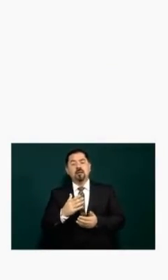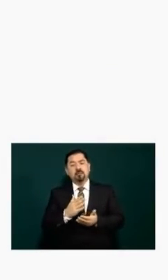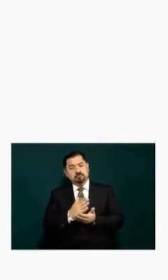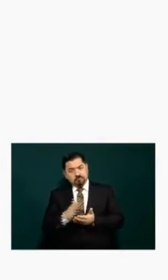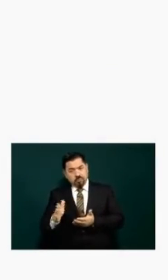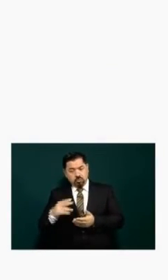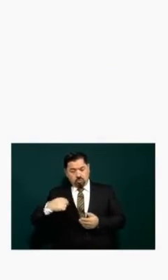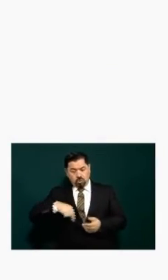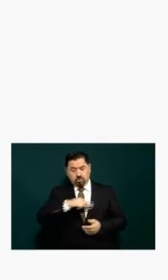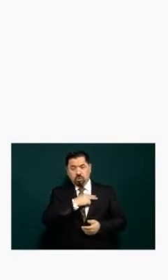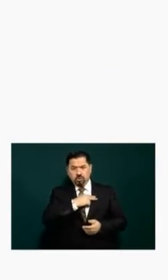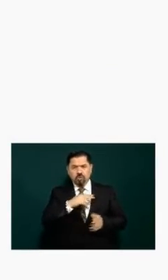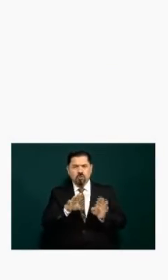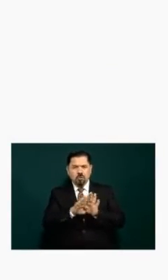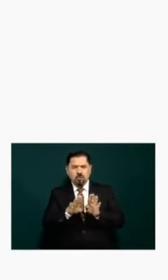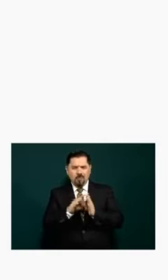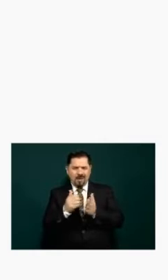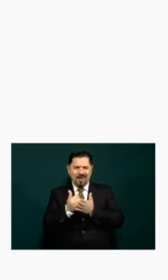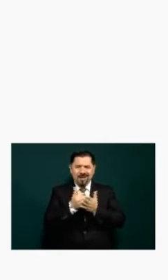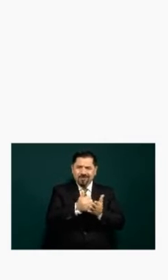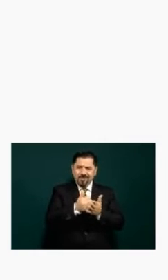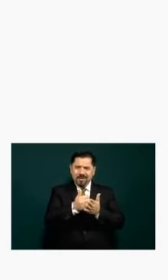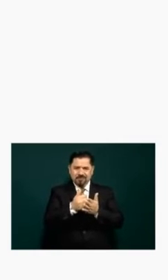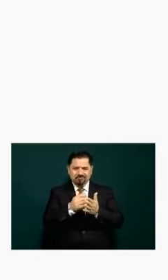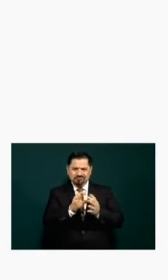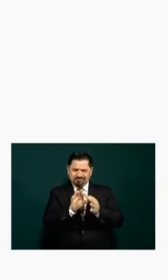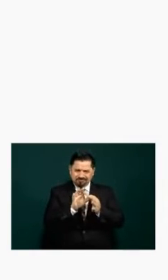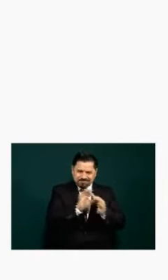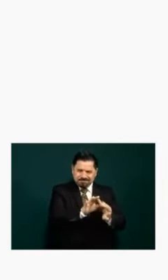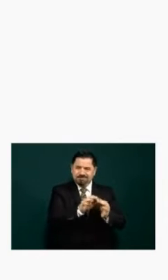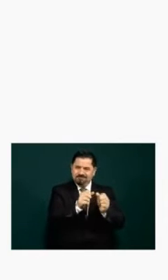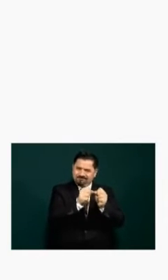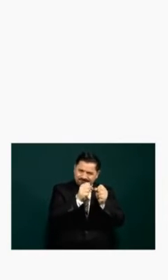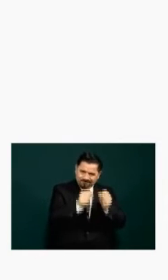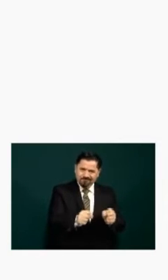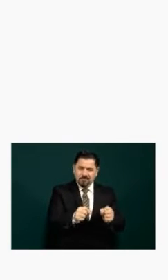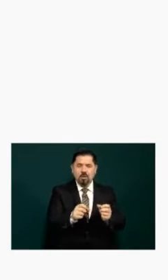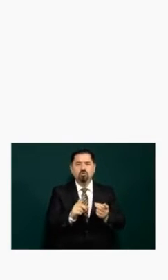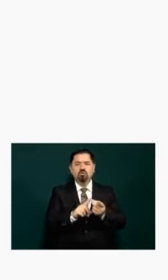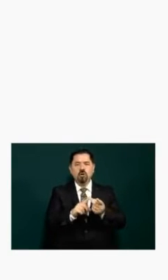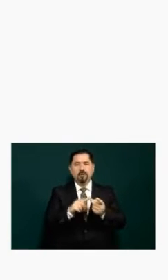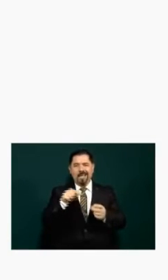but in order so that you could understand the state we can see